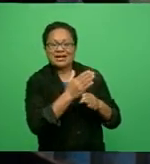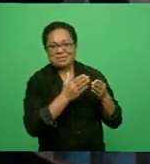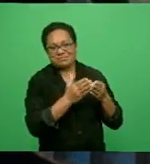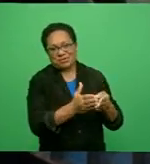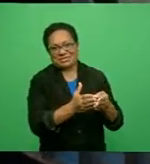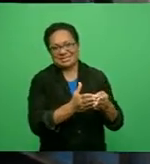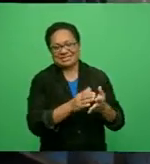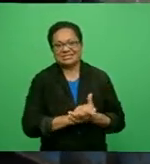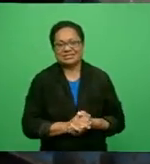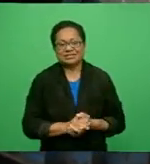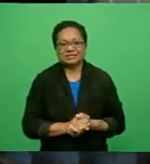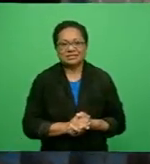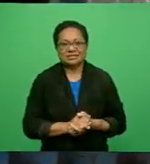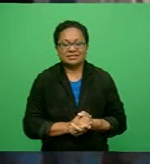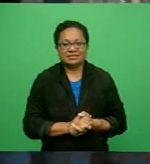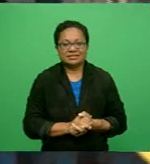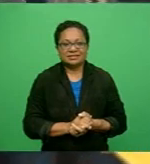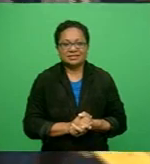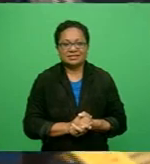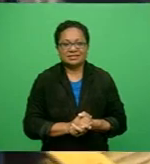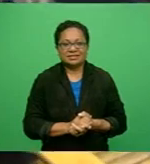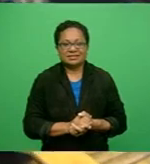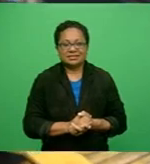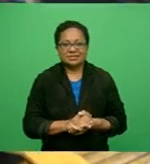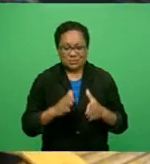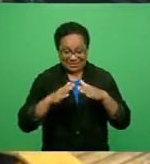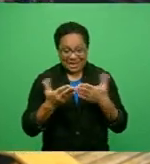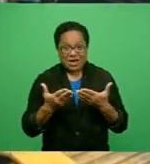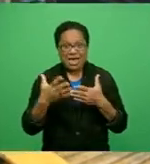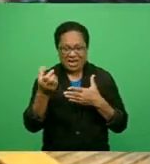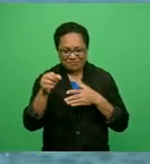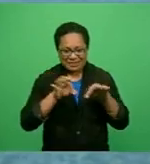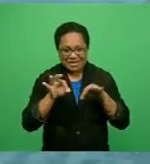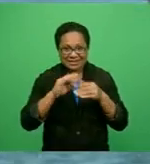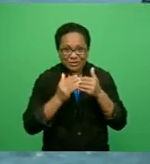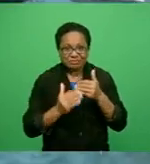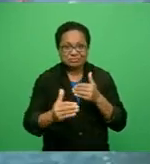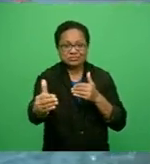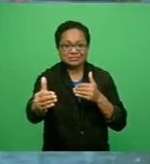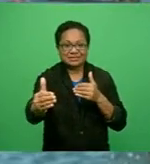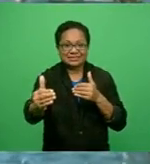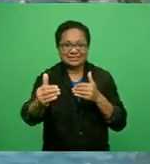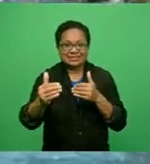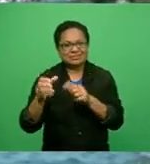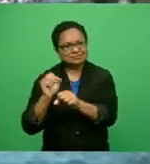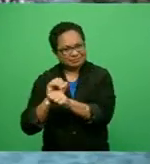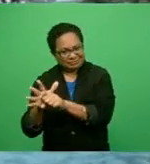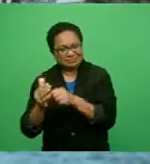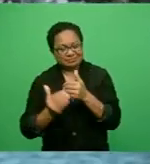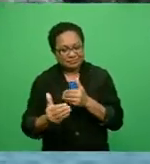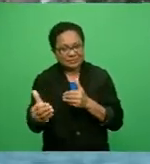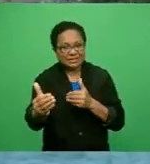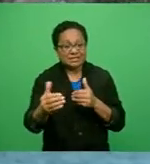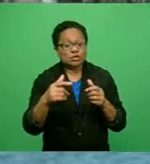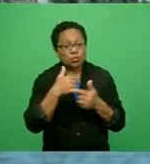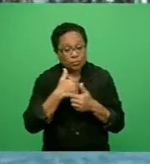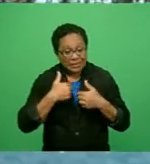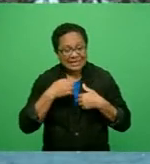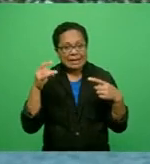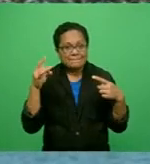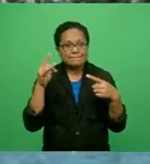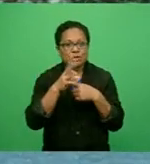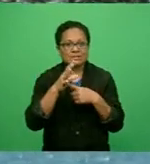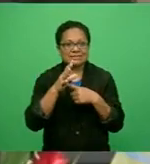economic recovery post-pandemic, we must ensure that we are building back in a